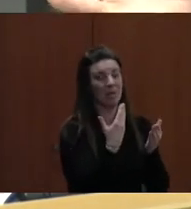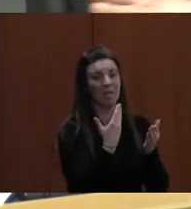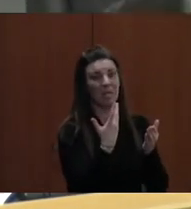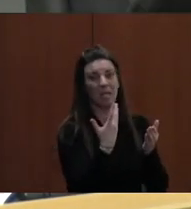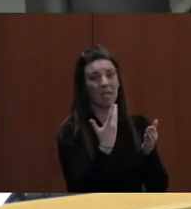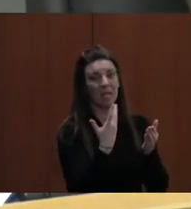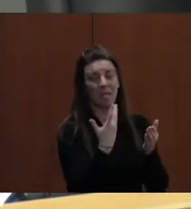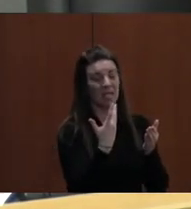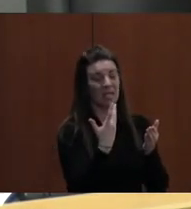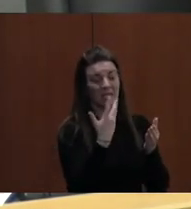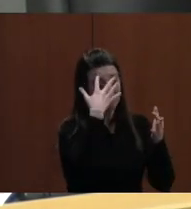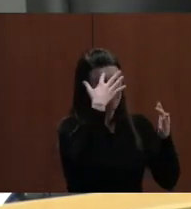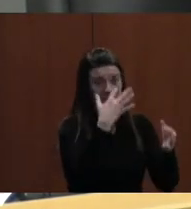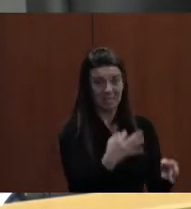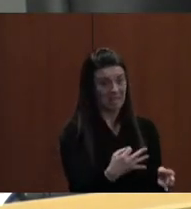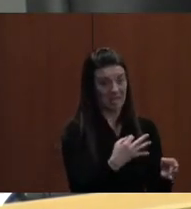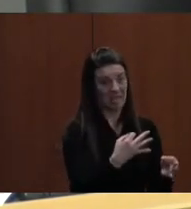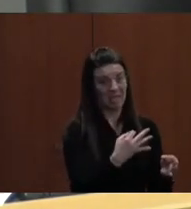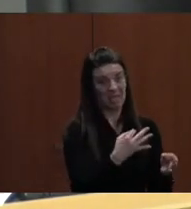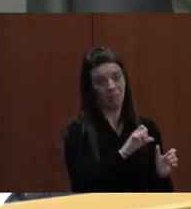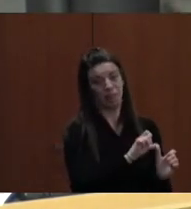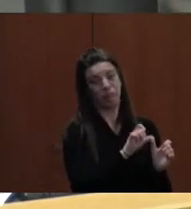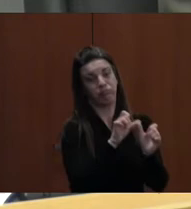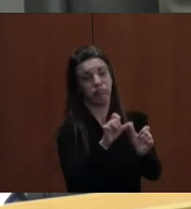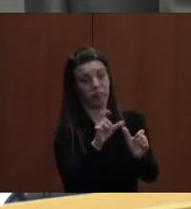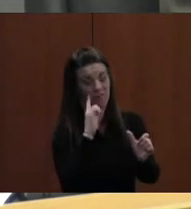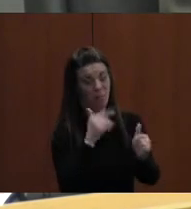of years, those positions would need to be cut.